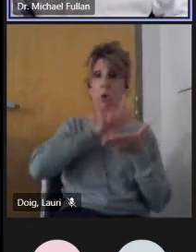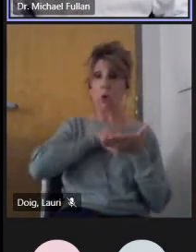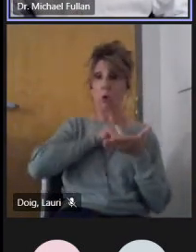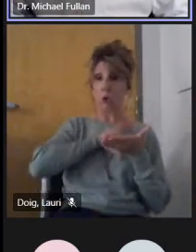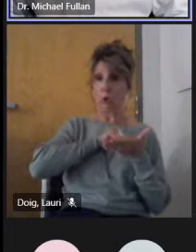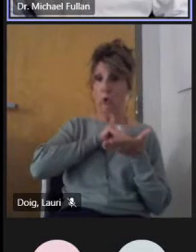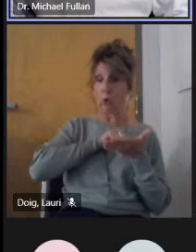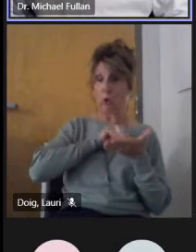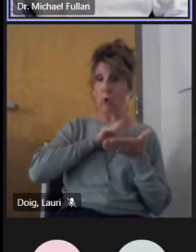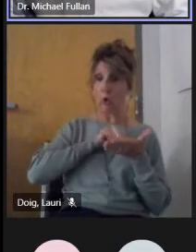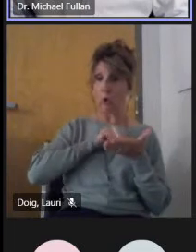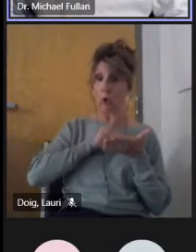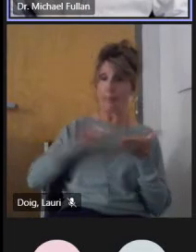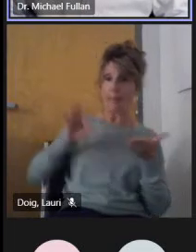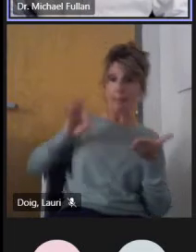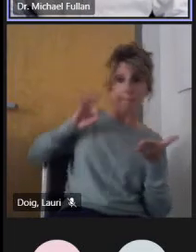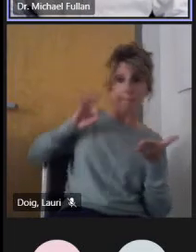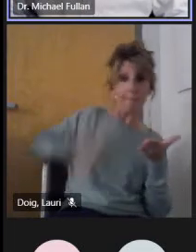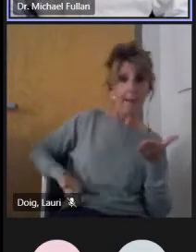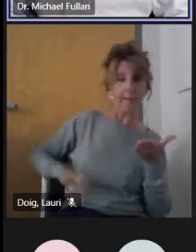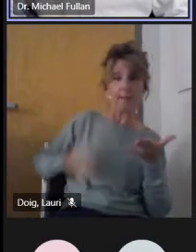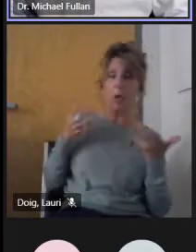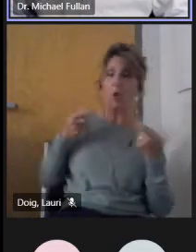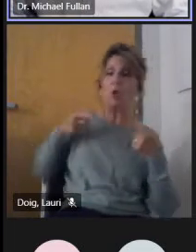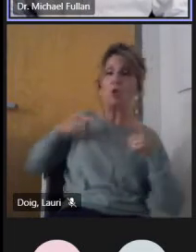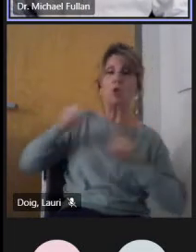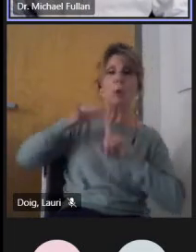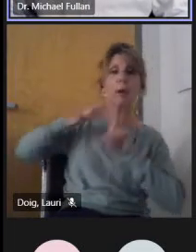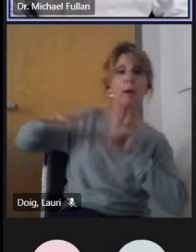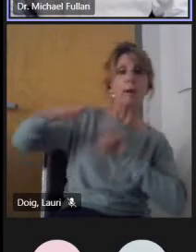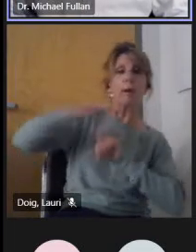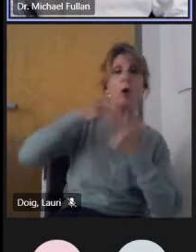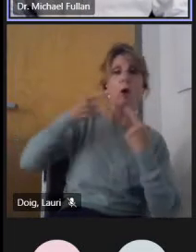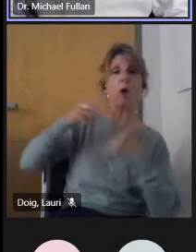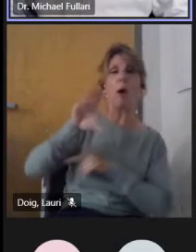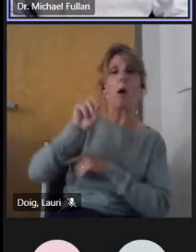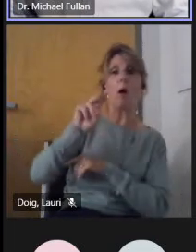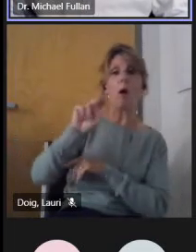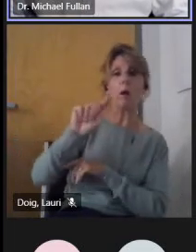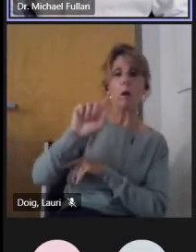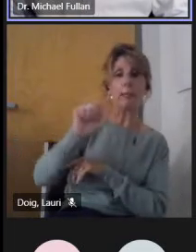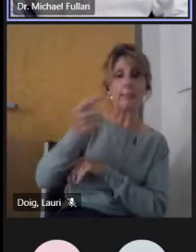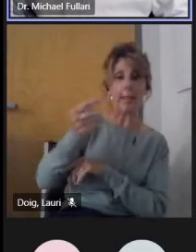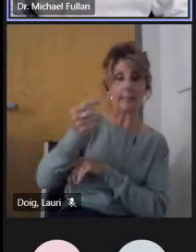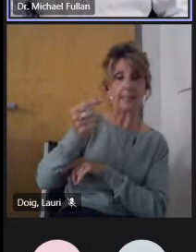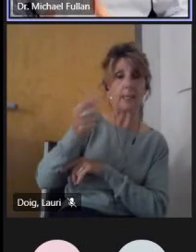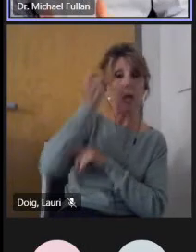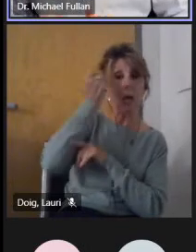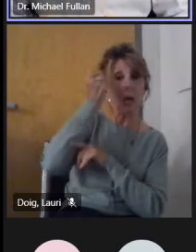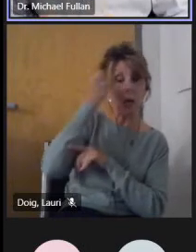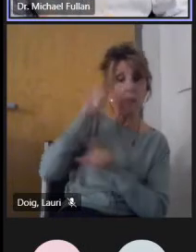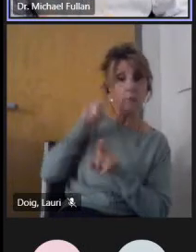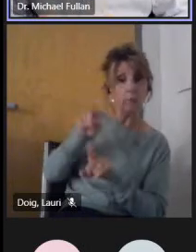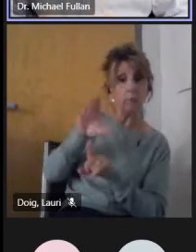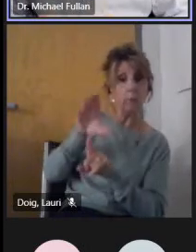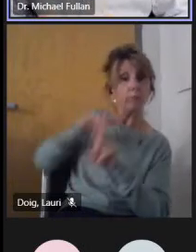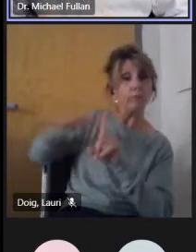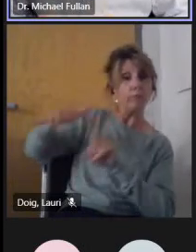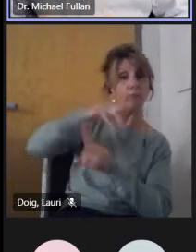context. Seems like an obvious thing to say. So, but context is always changing, sometimes in big ways, pandemic.